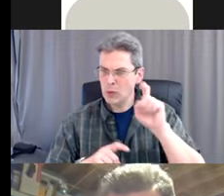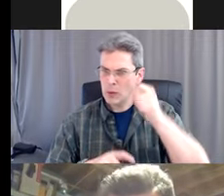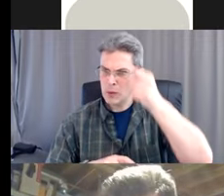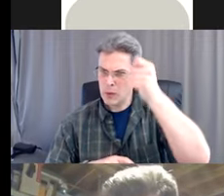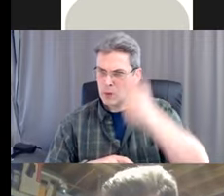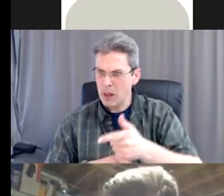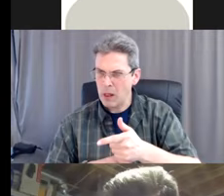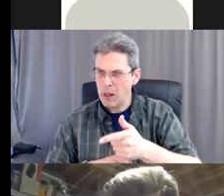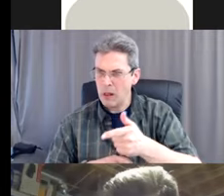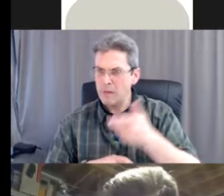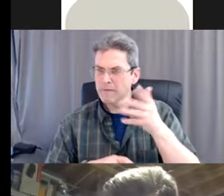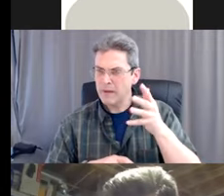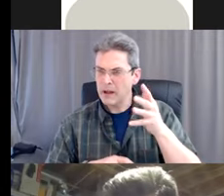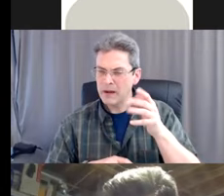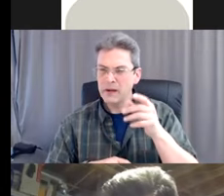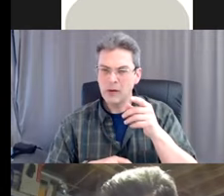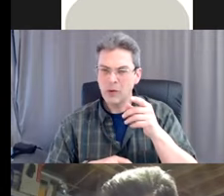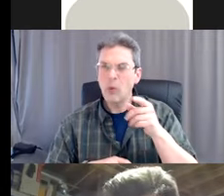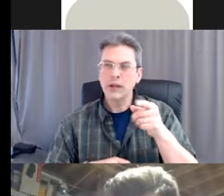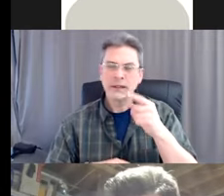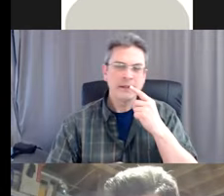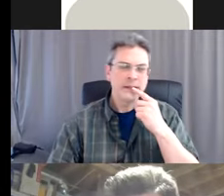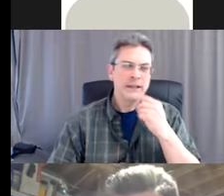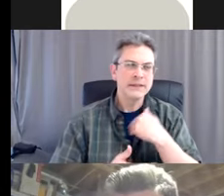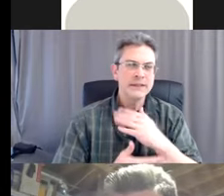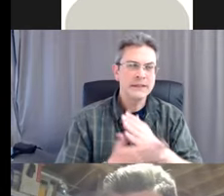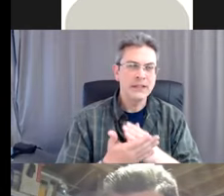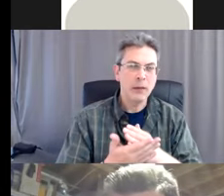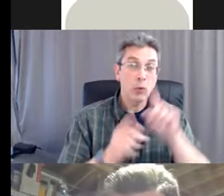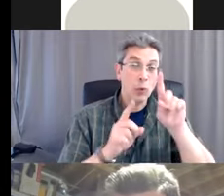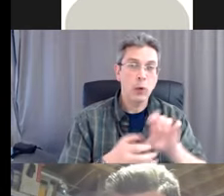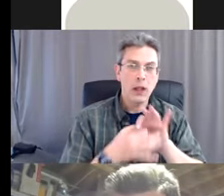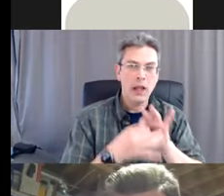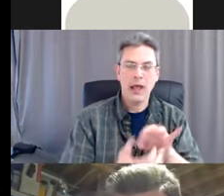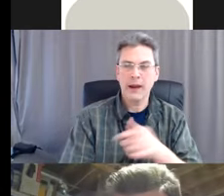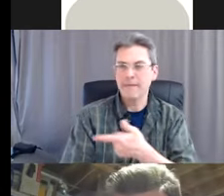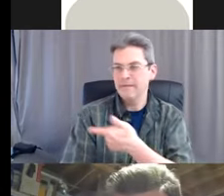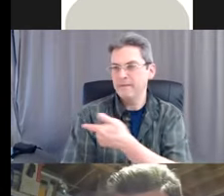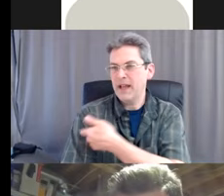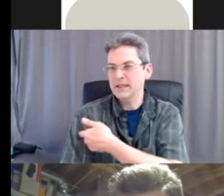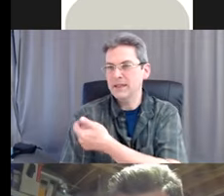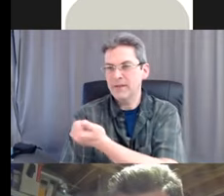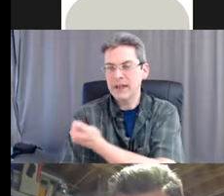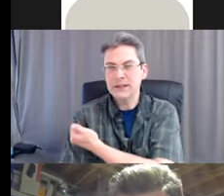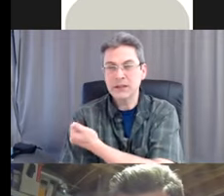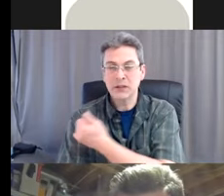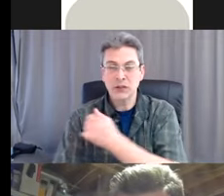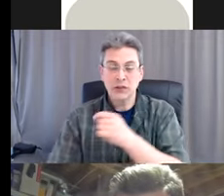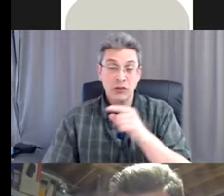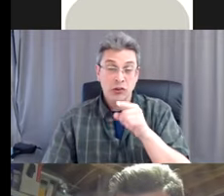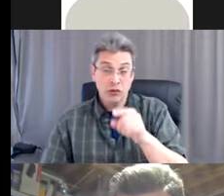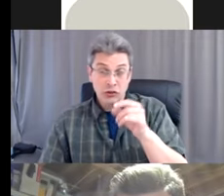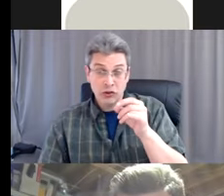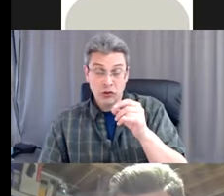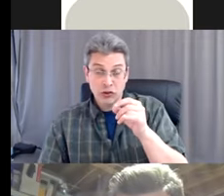a few vaccine related questions. So, John, I can, I can move on to those or we